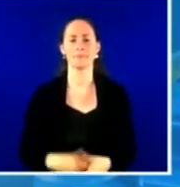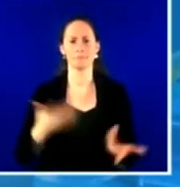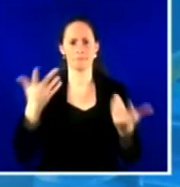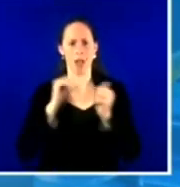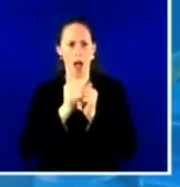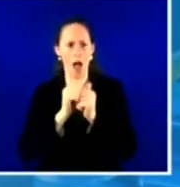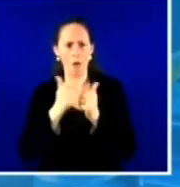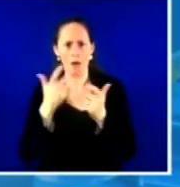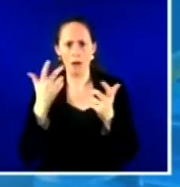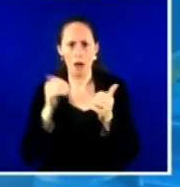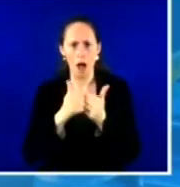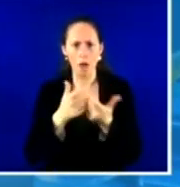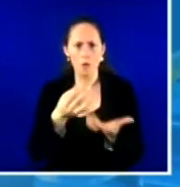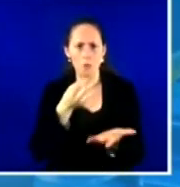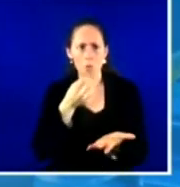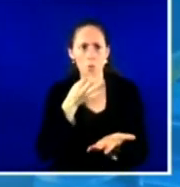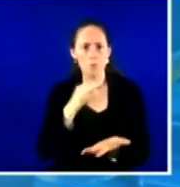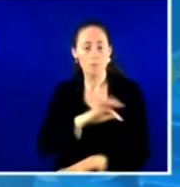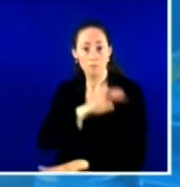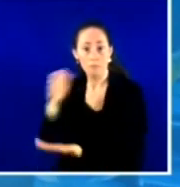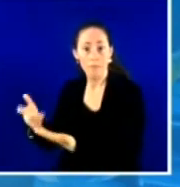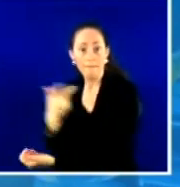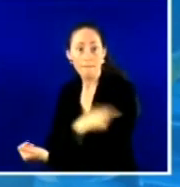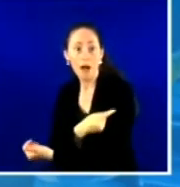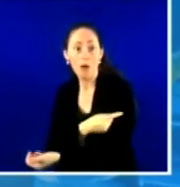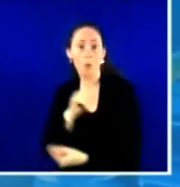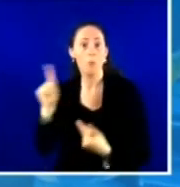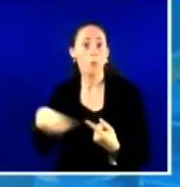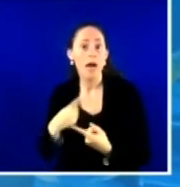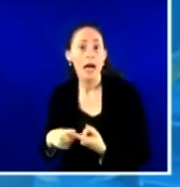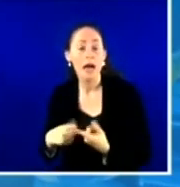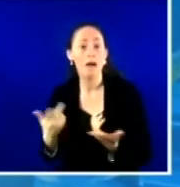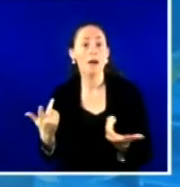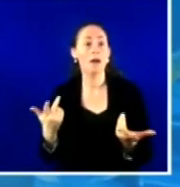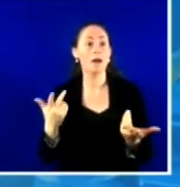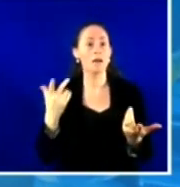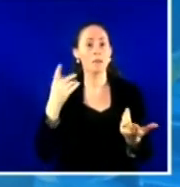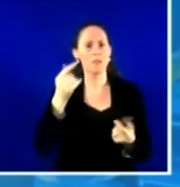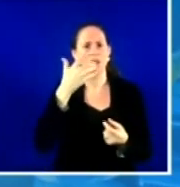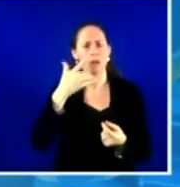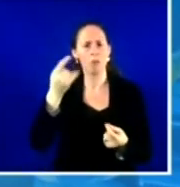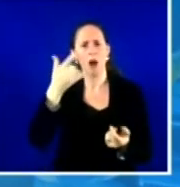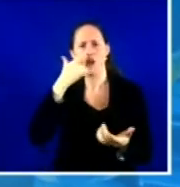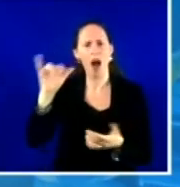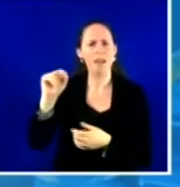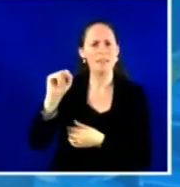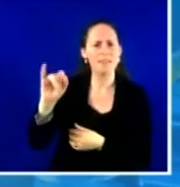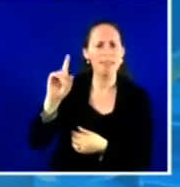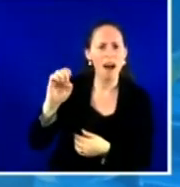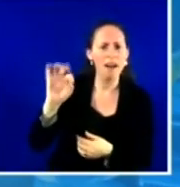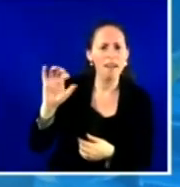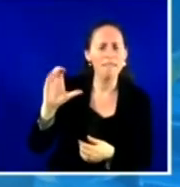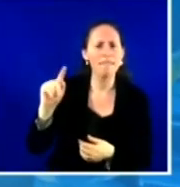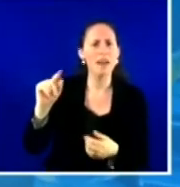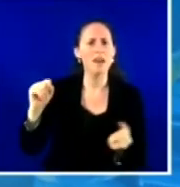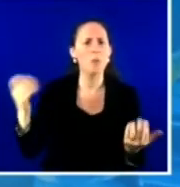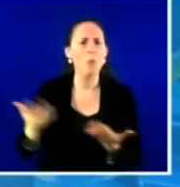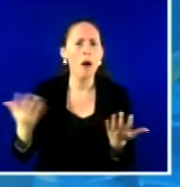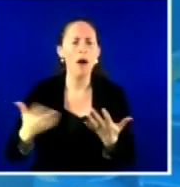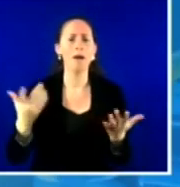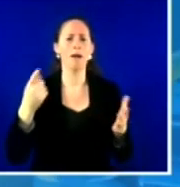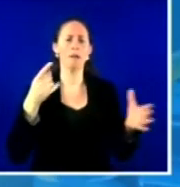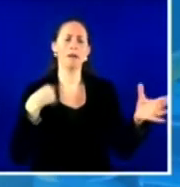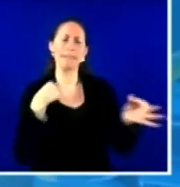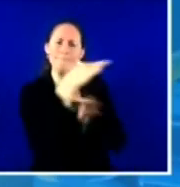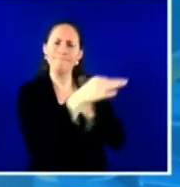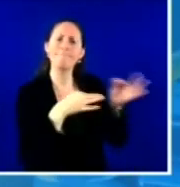um, we have enough experience with it in kids. And I think, um, you know, those are things we're able to talk through and again, answer those questions, um, very